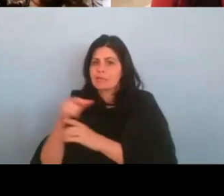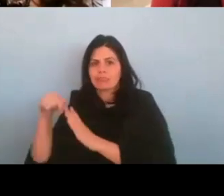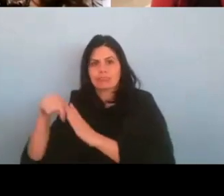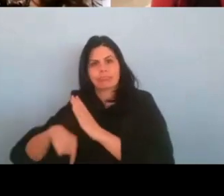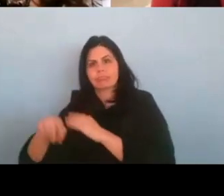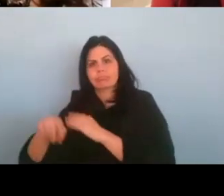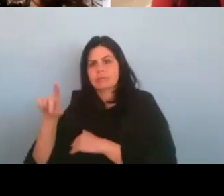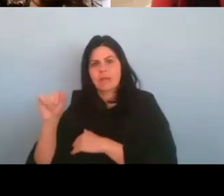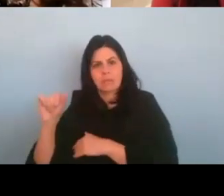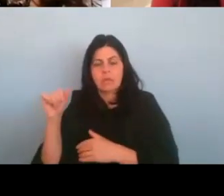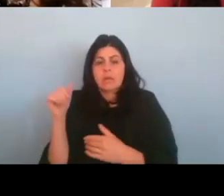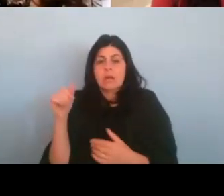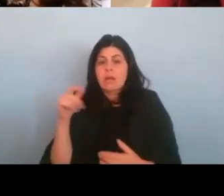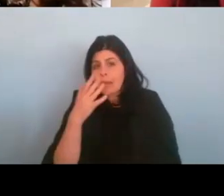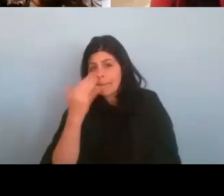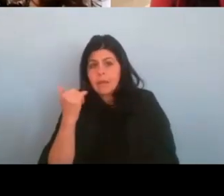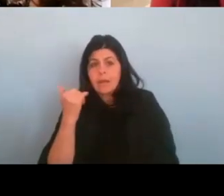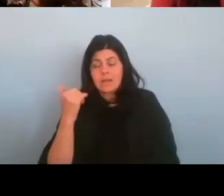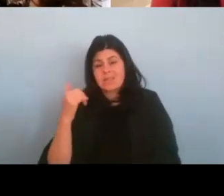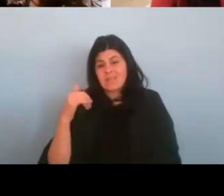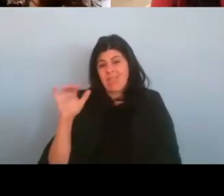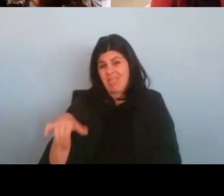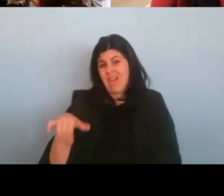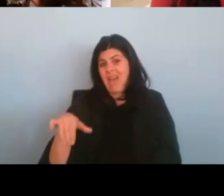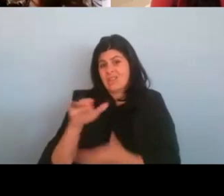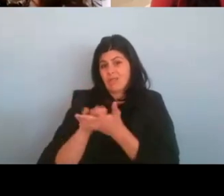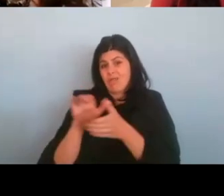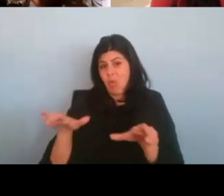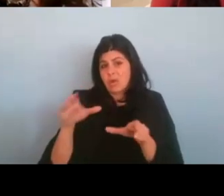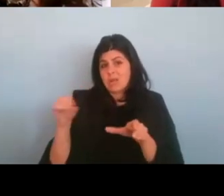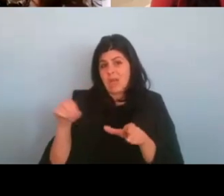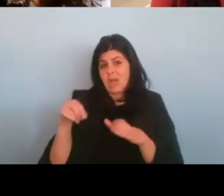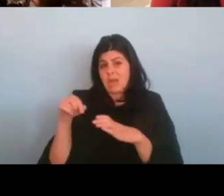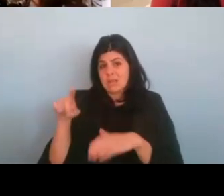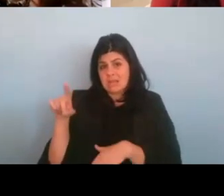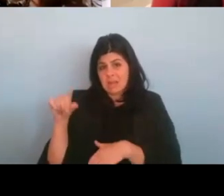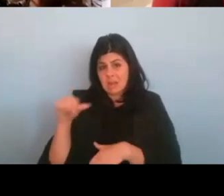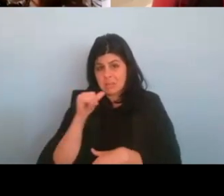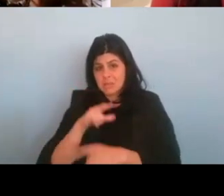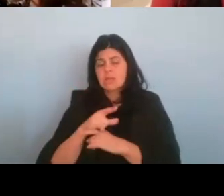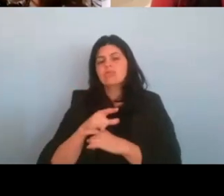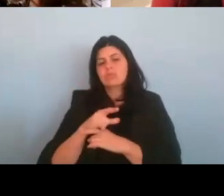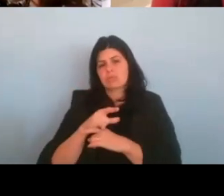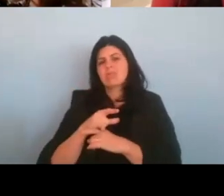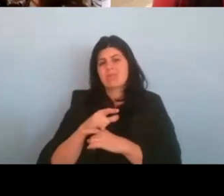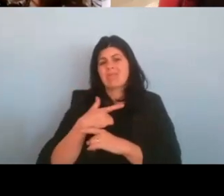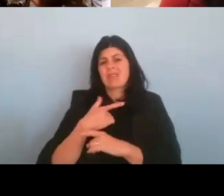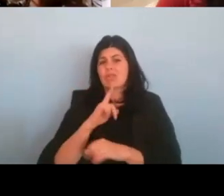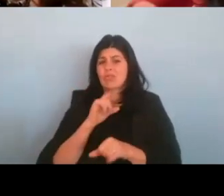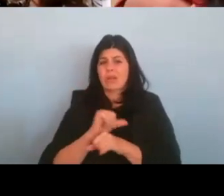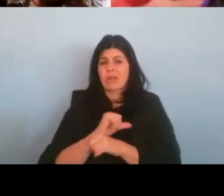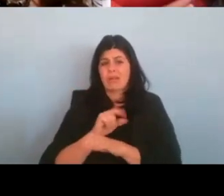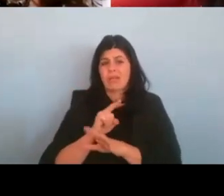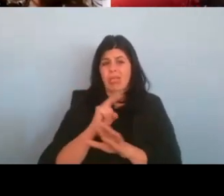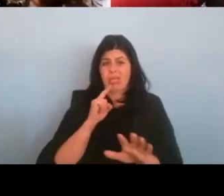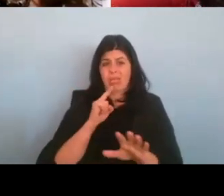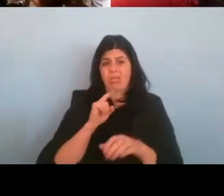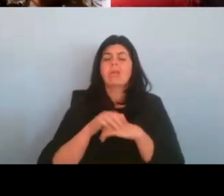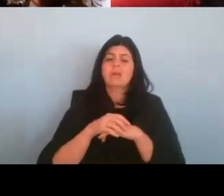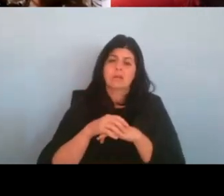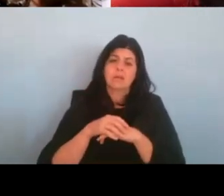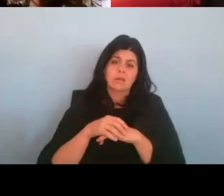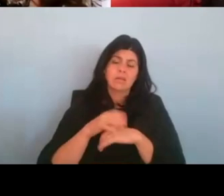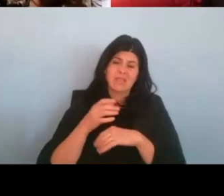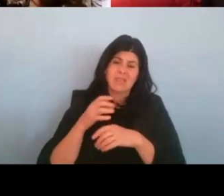world, because of those latter reasons. Um, and you know, when you're growing up, you're, you're, you're seeking